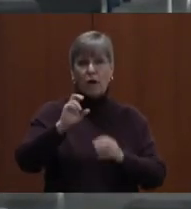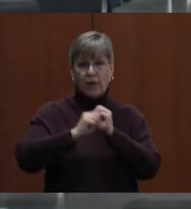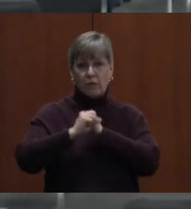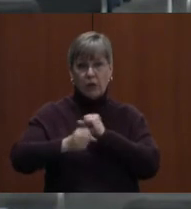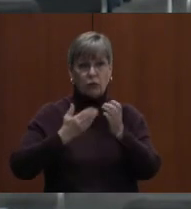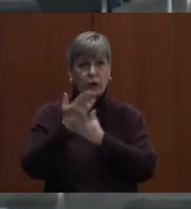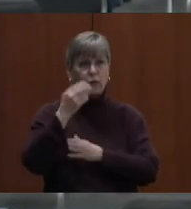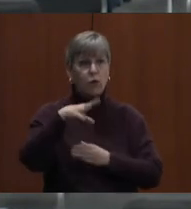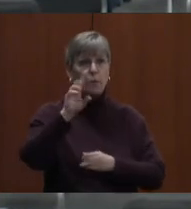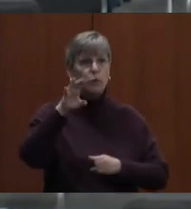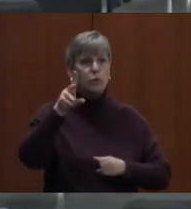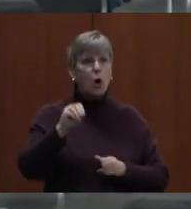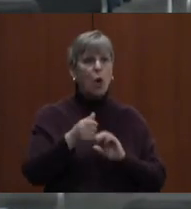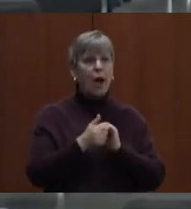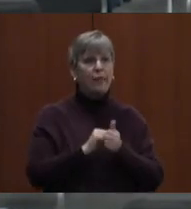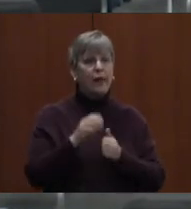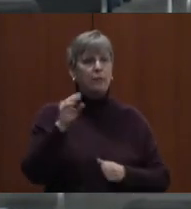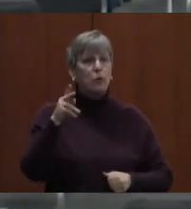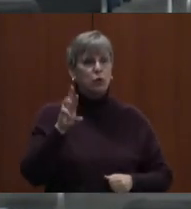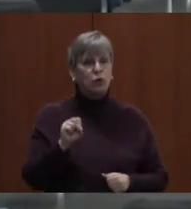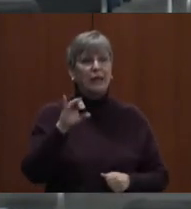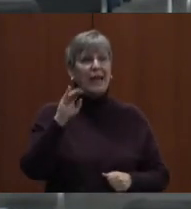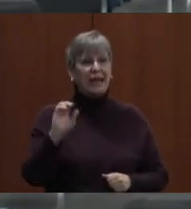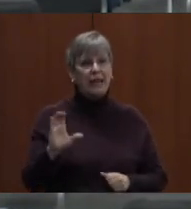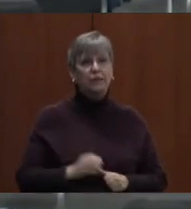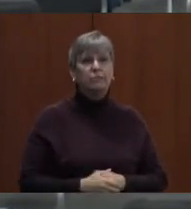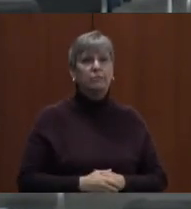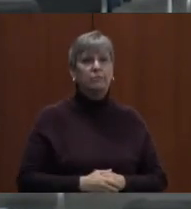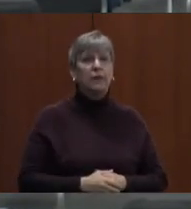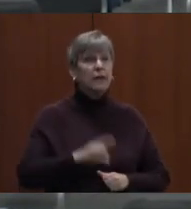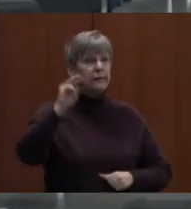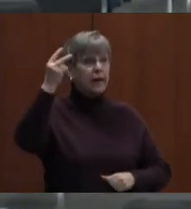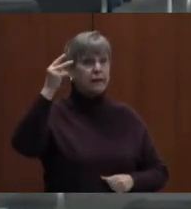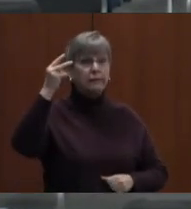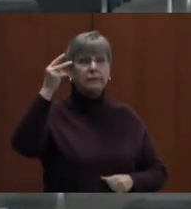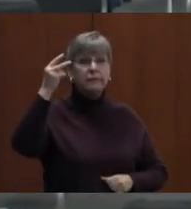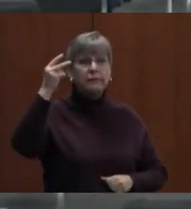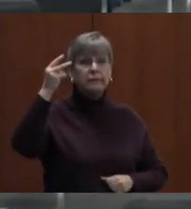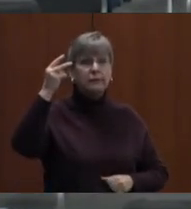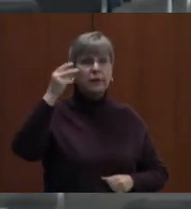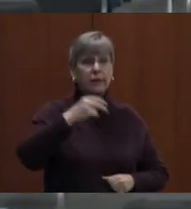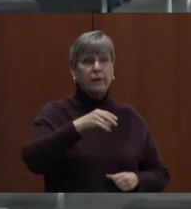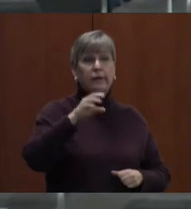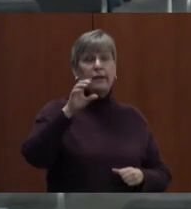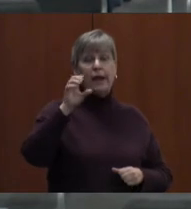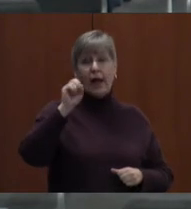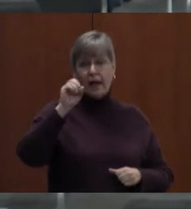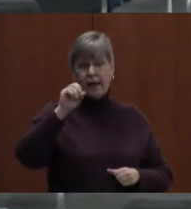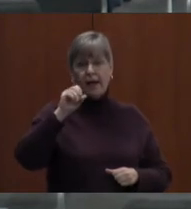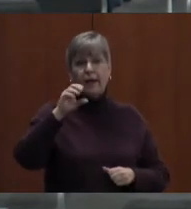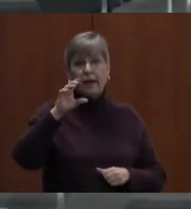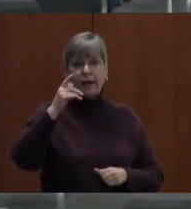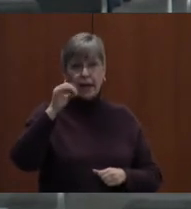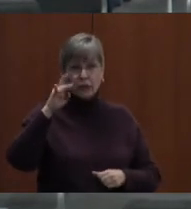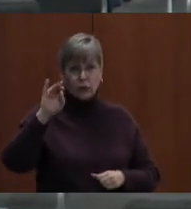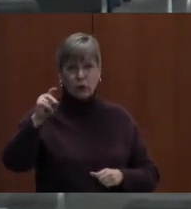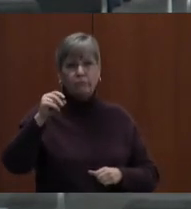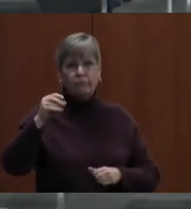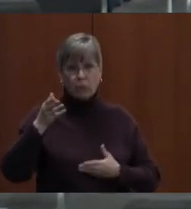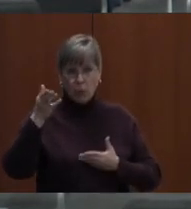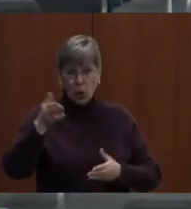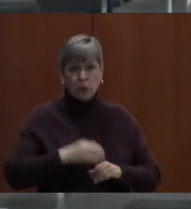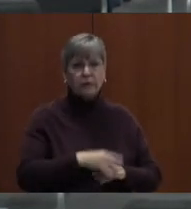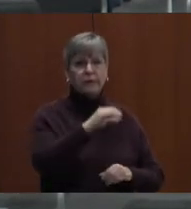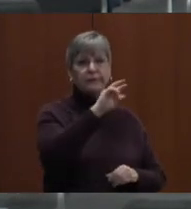Boonesboro Athletic Boosters, Inc. Is there a second? No. Thank you, Mr. Prue. For any discussion, any questions